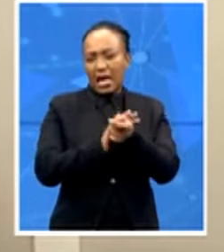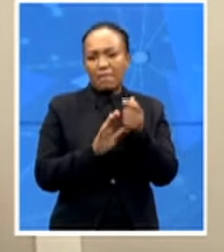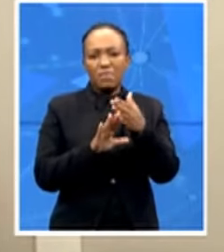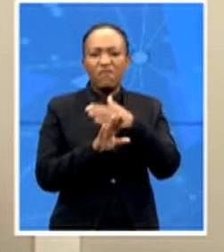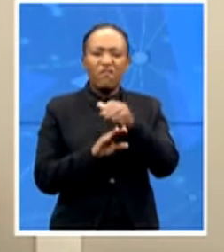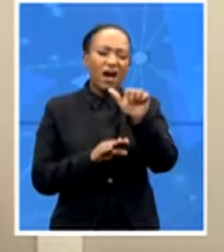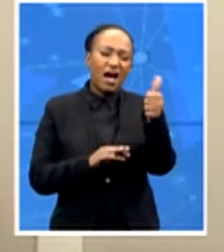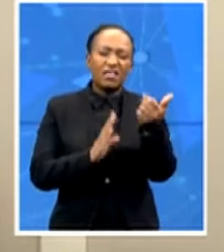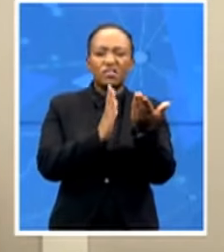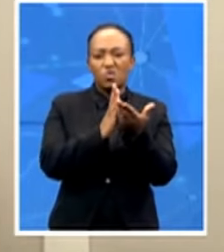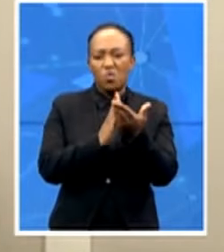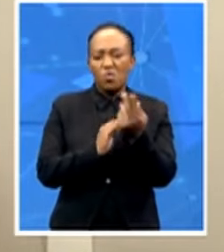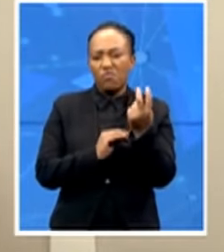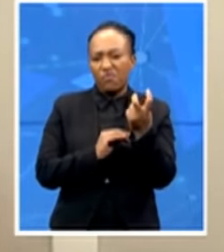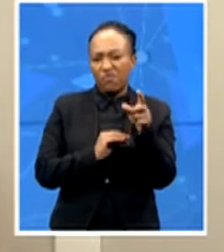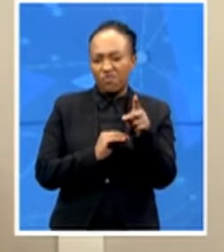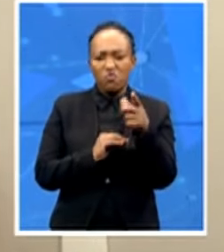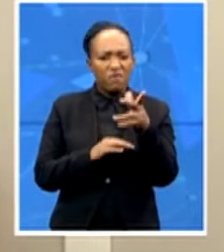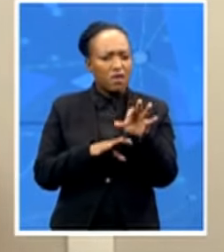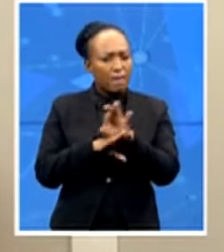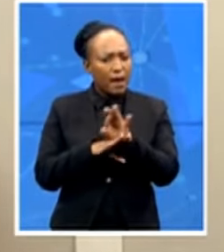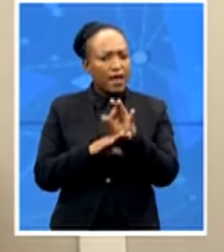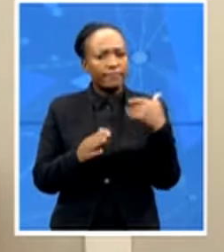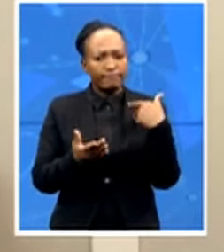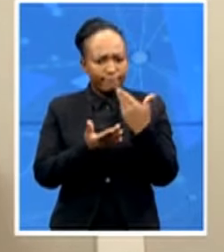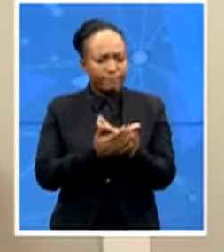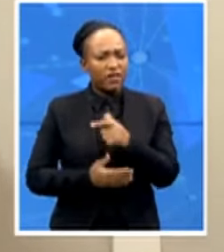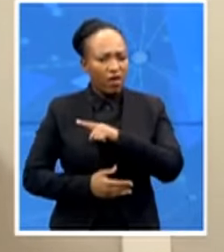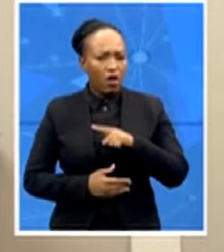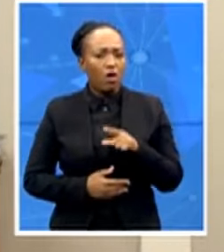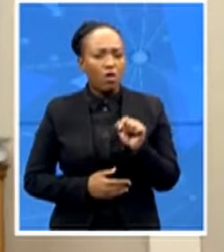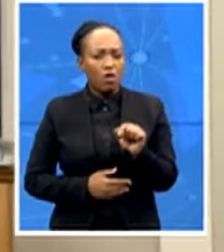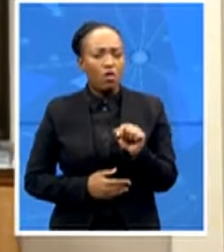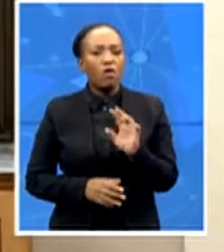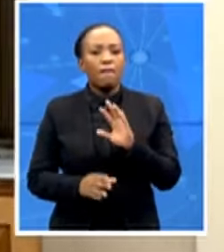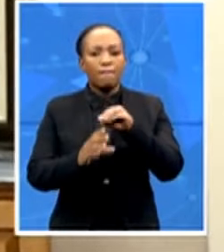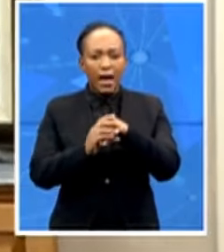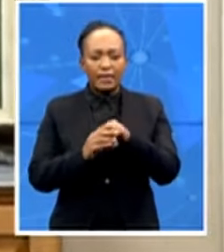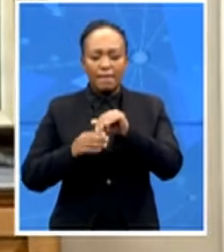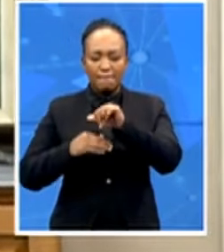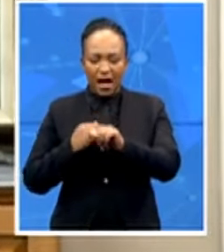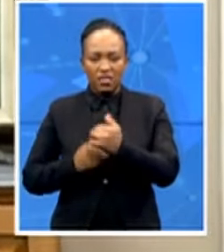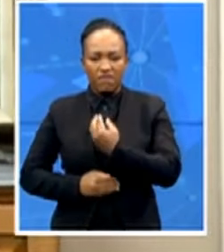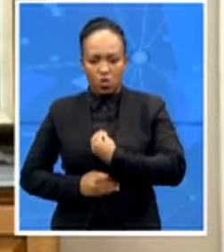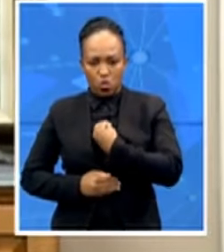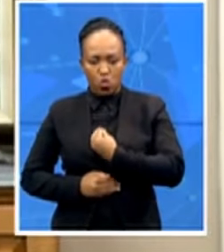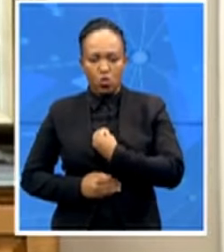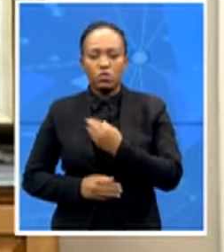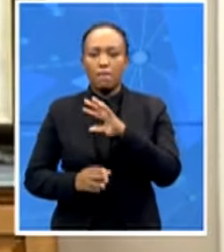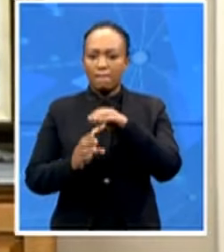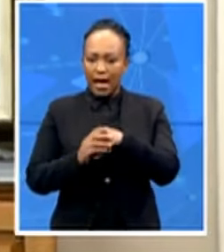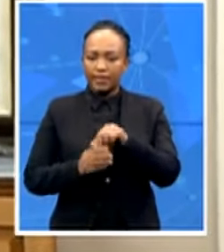this for a while it's part of youth month it's part of a gay pride month it was